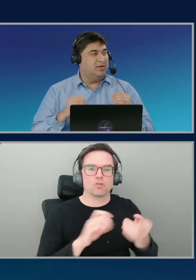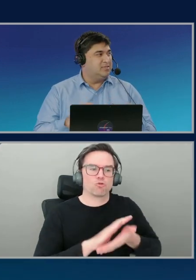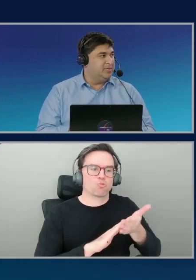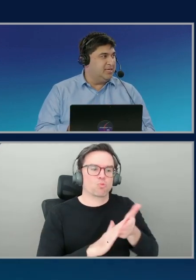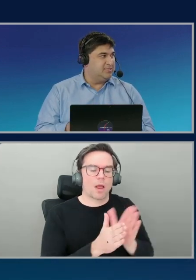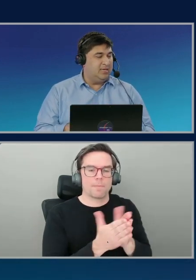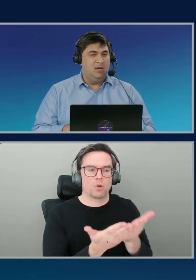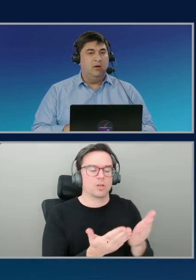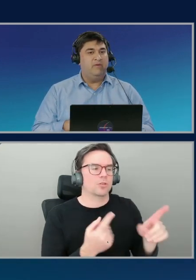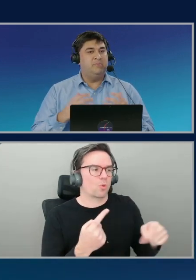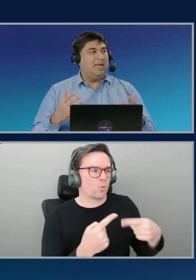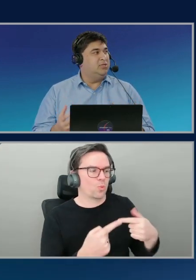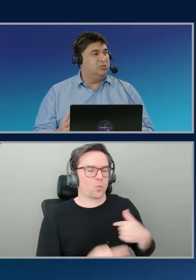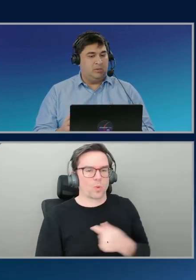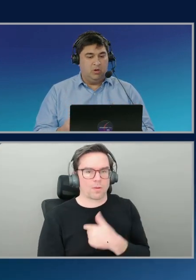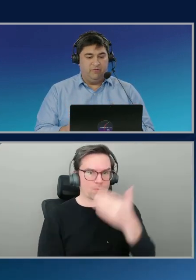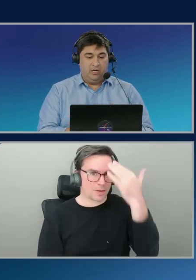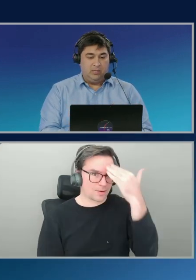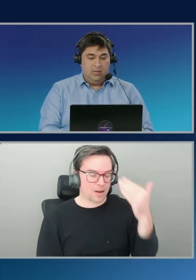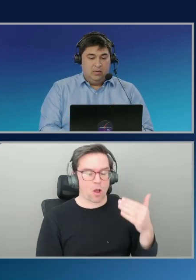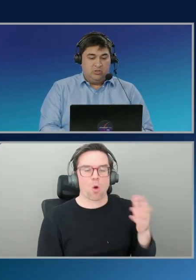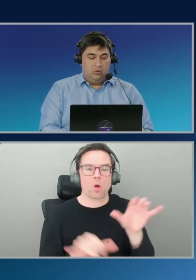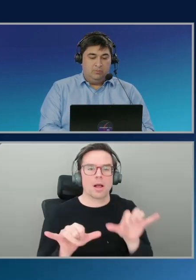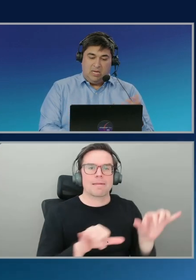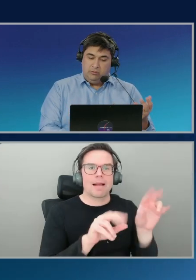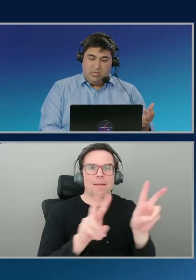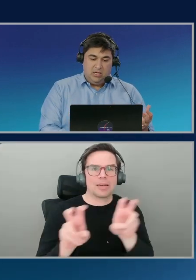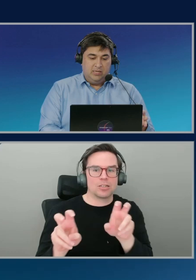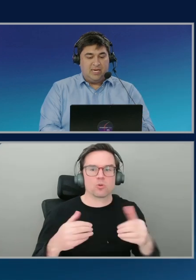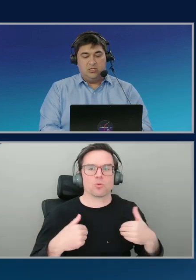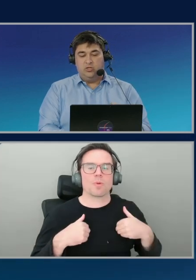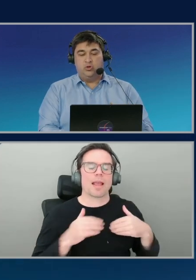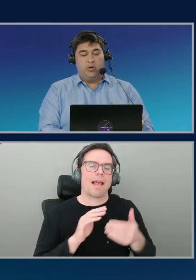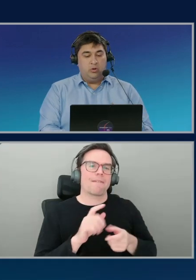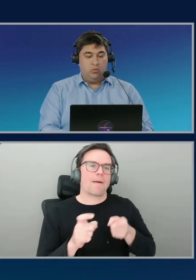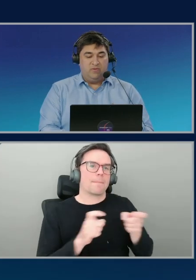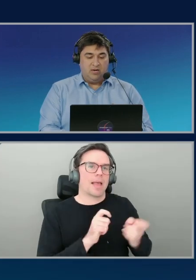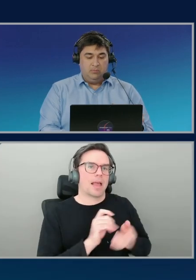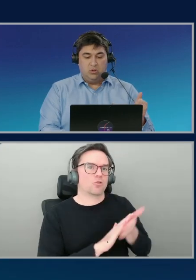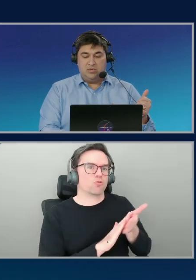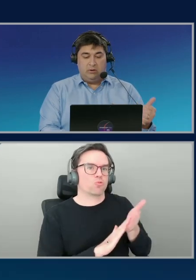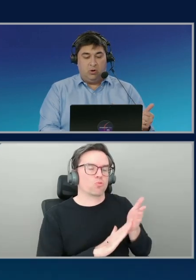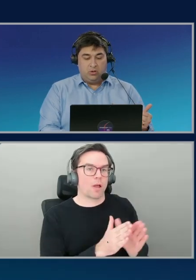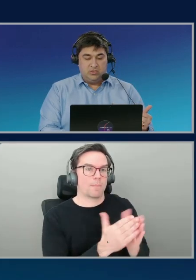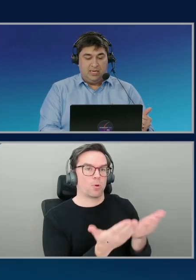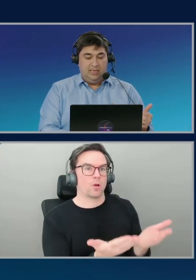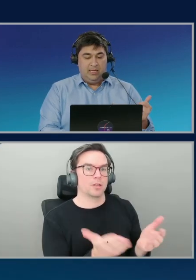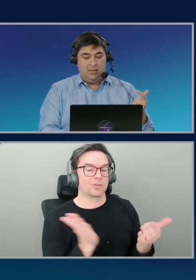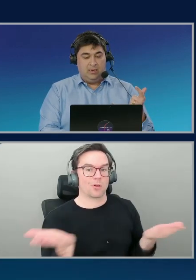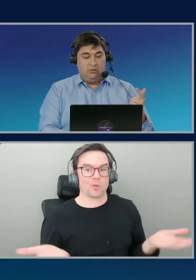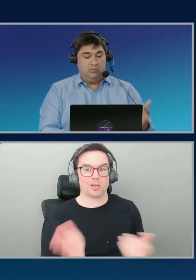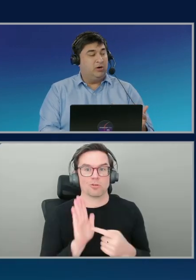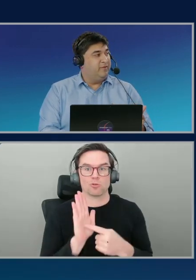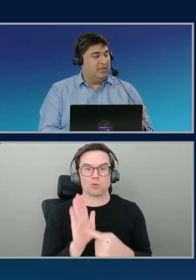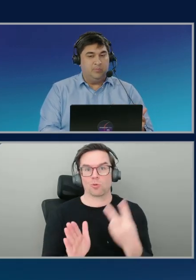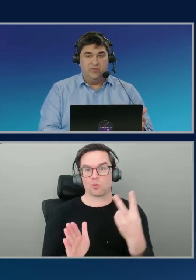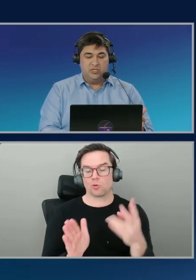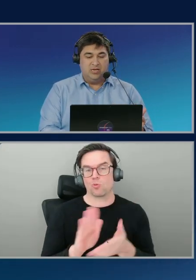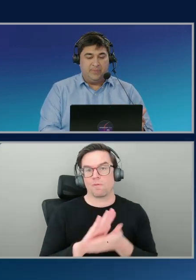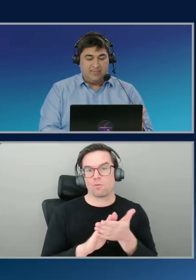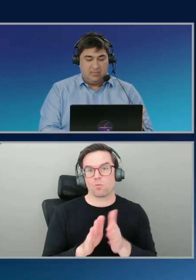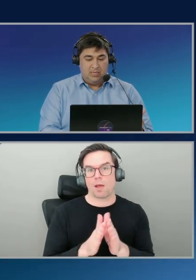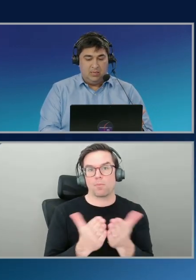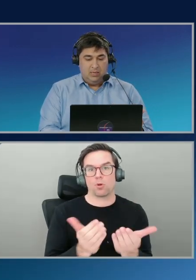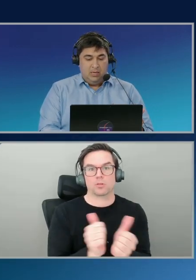our customers are seeing, we have a managed runbook for it. So out here, it's actually showing you two of the runbooks around auto scaling around modifying the